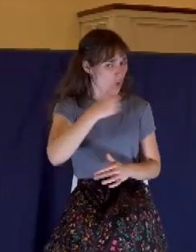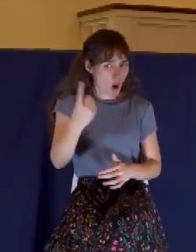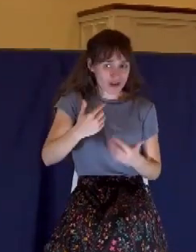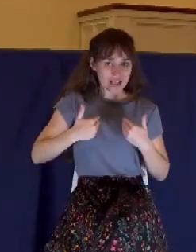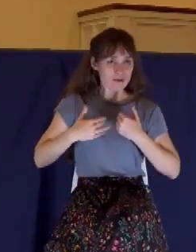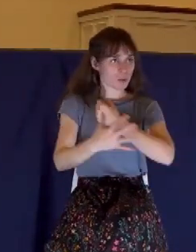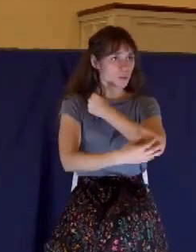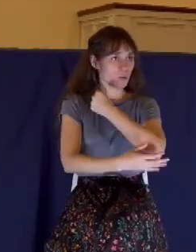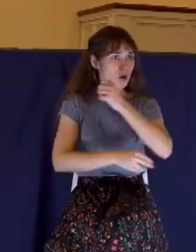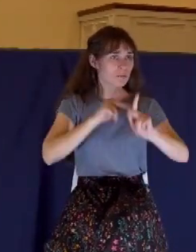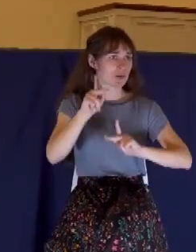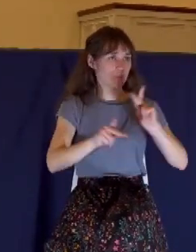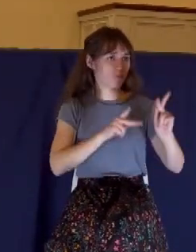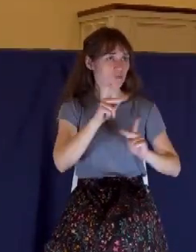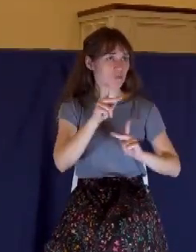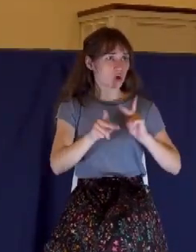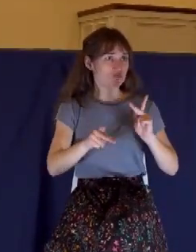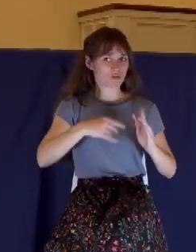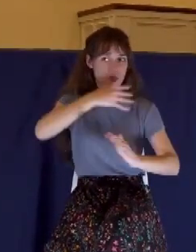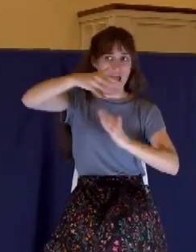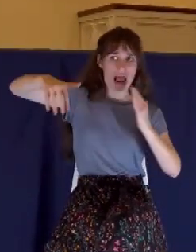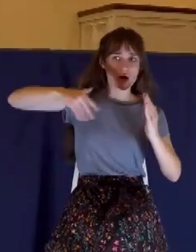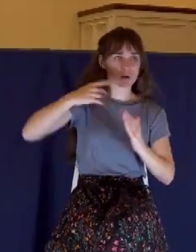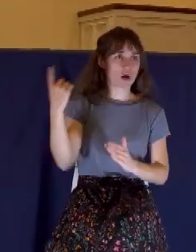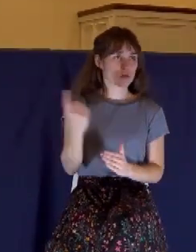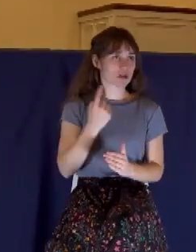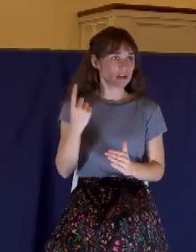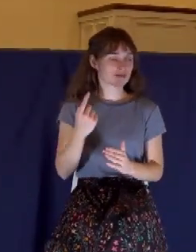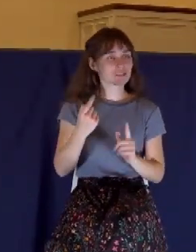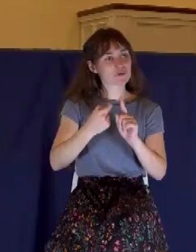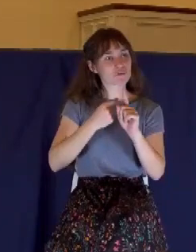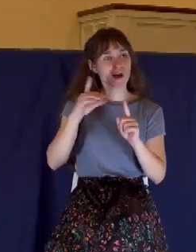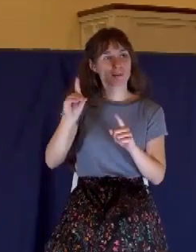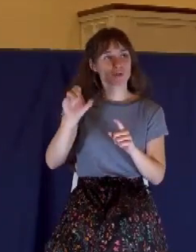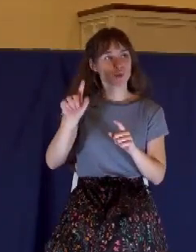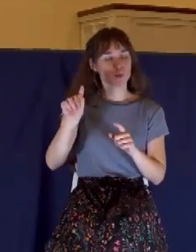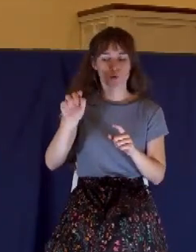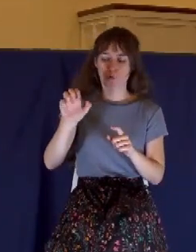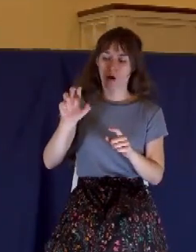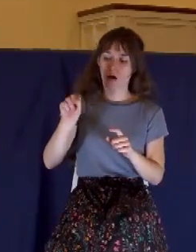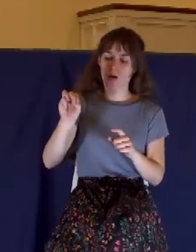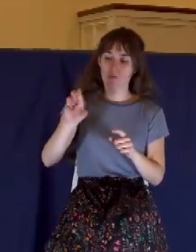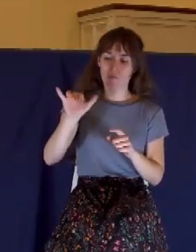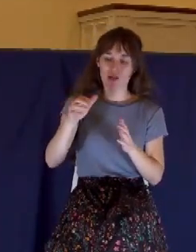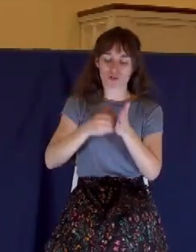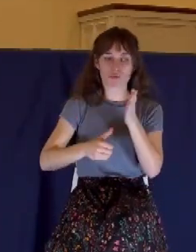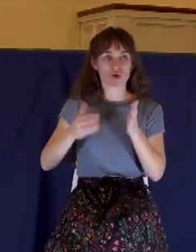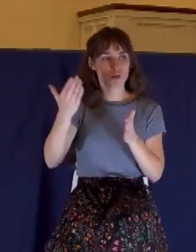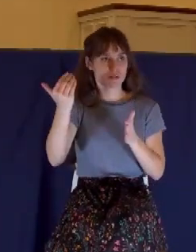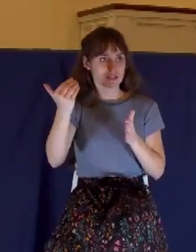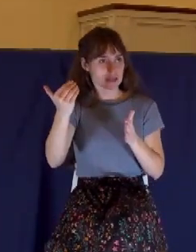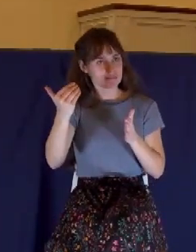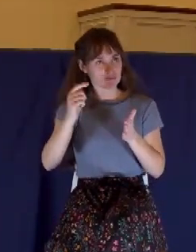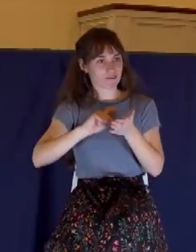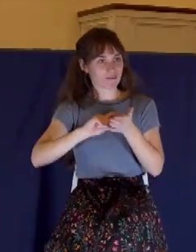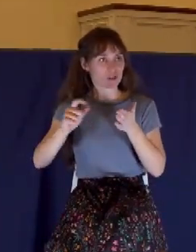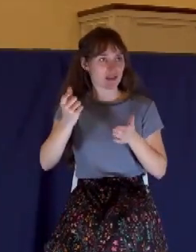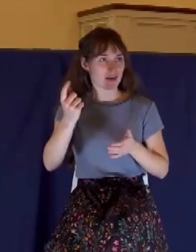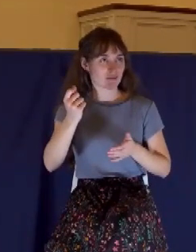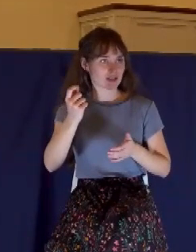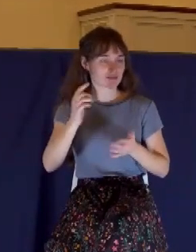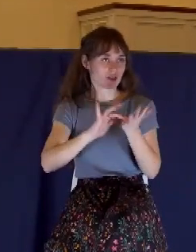going to have the poor. That's borrowed from Deuteronomy 15, 11, where it says, You always have the poor of the land.